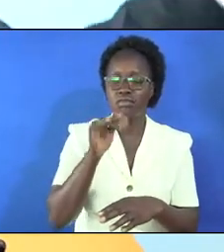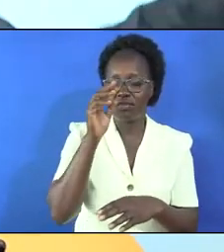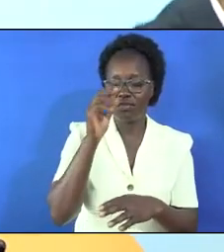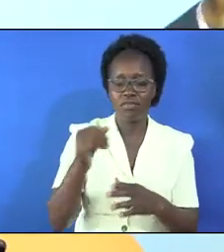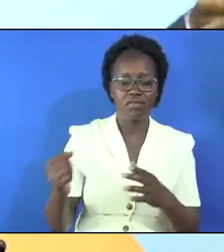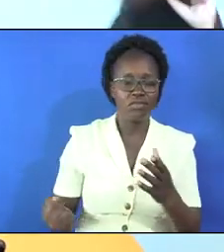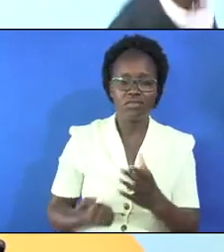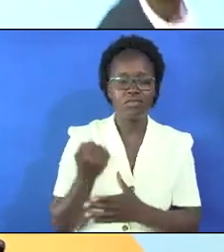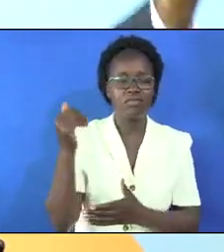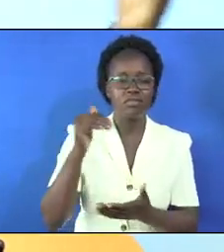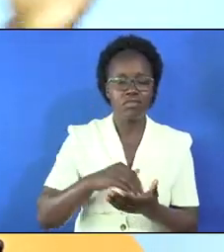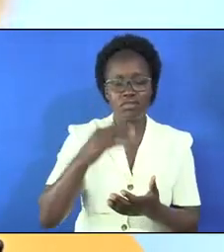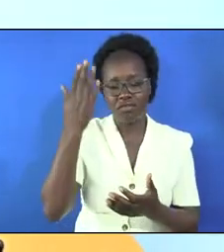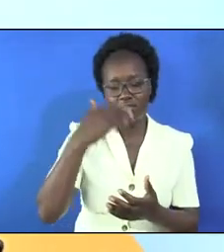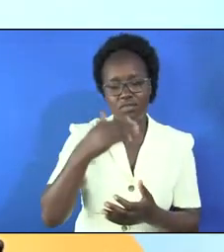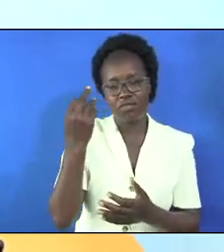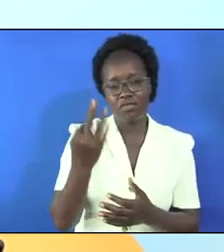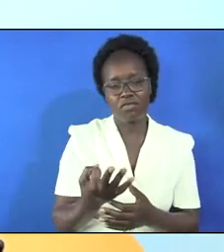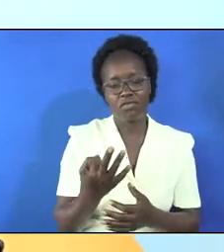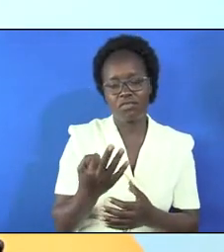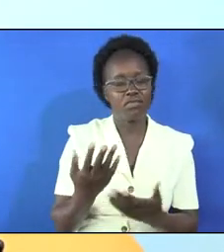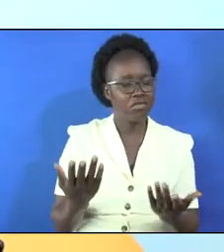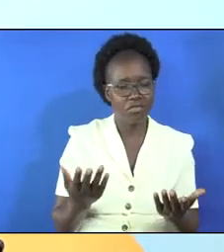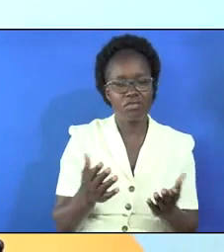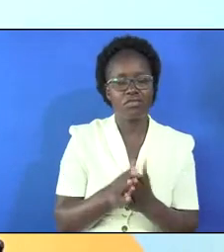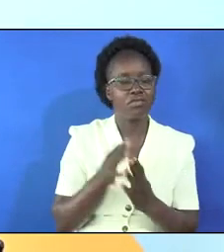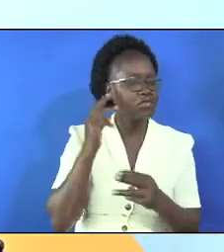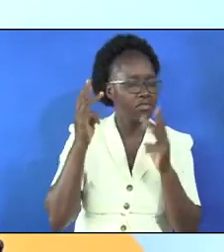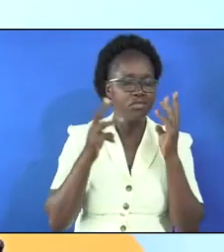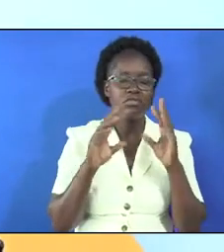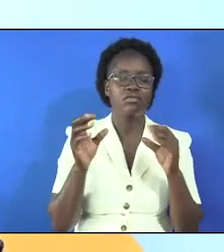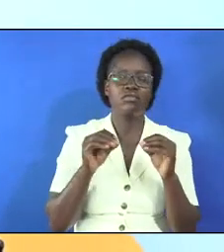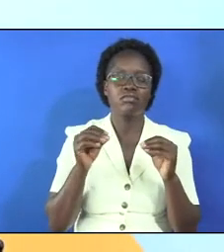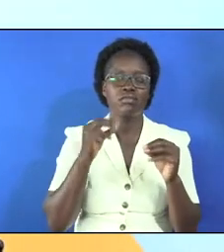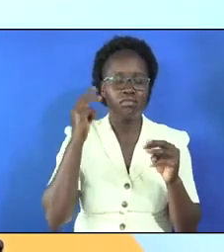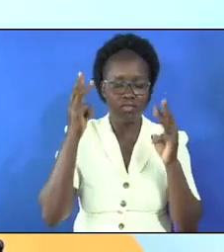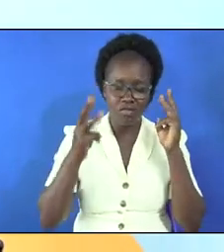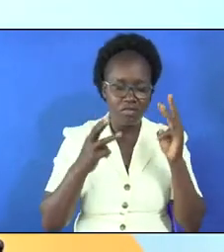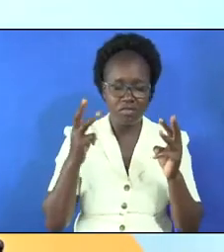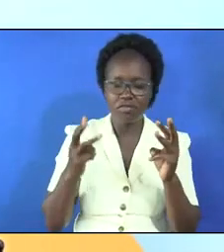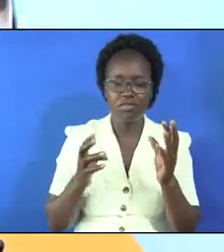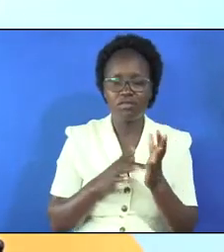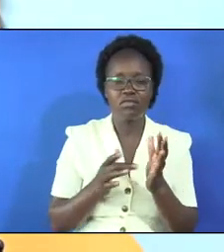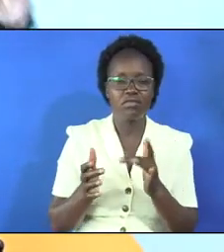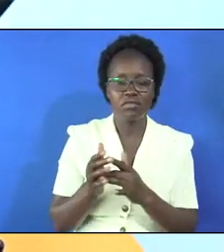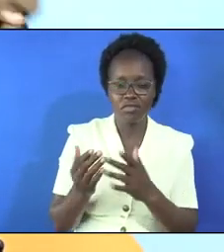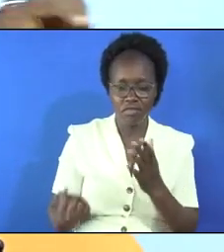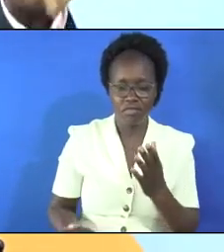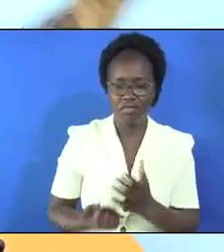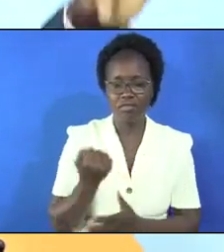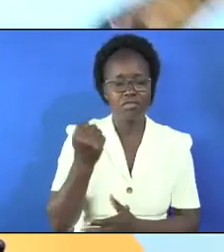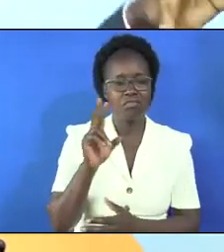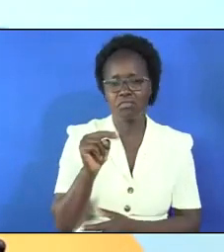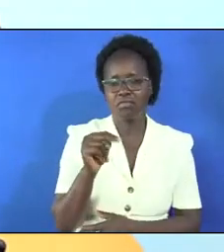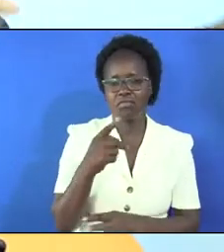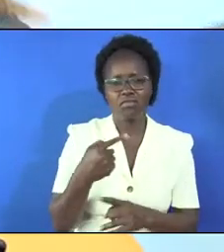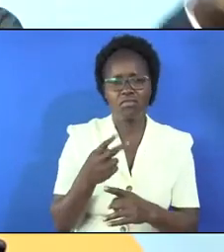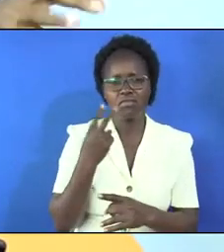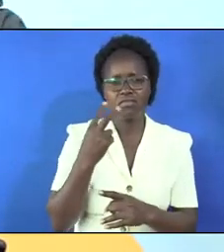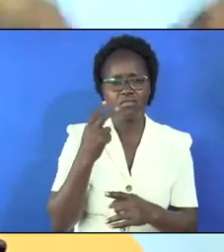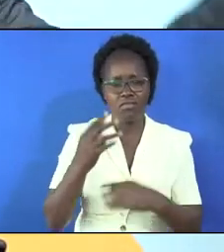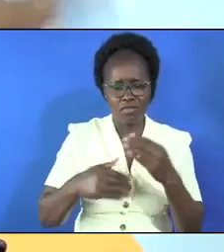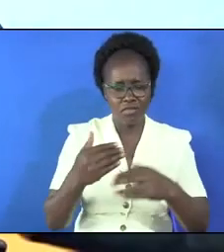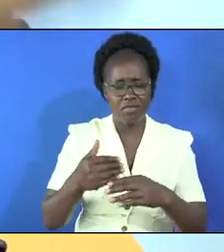resurrect on the third day they were not worried about the resurrection of jesus christ they were worried about who will